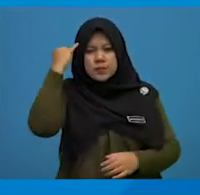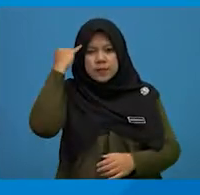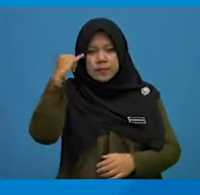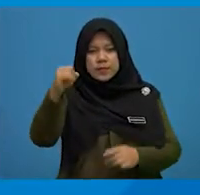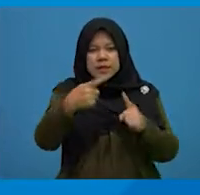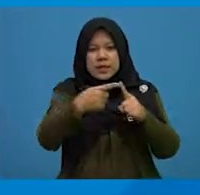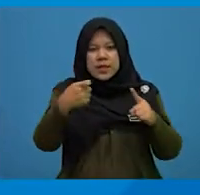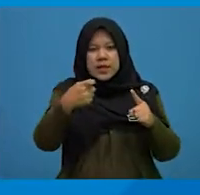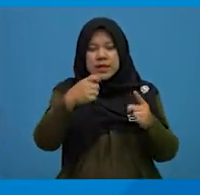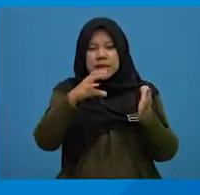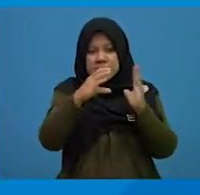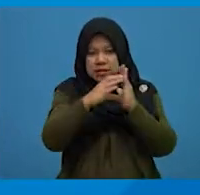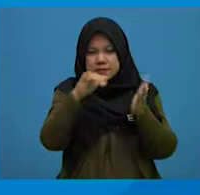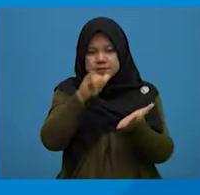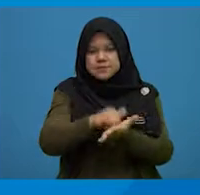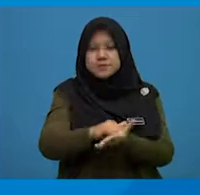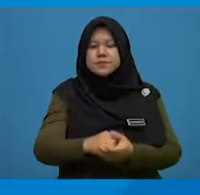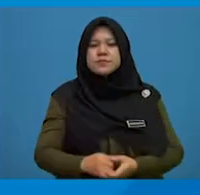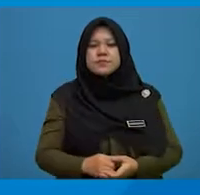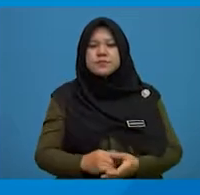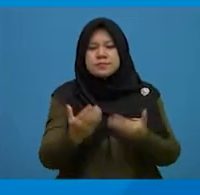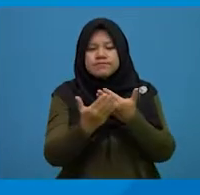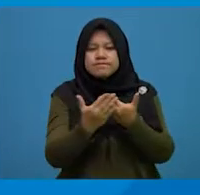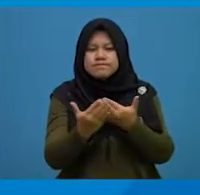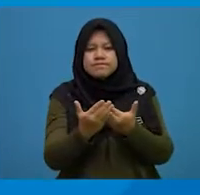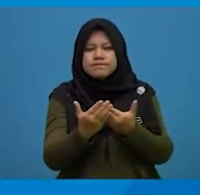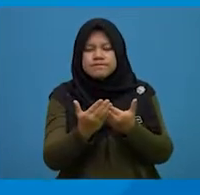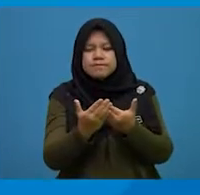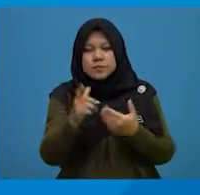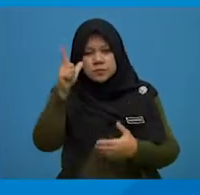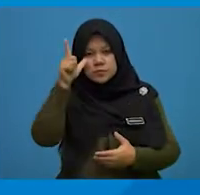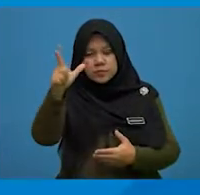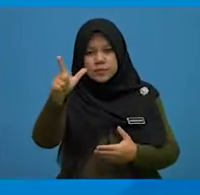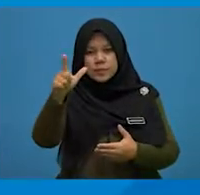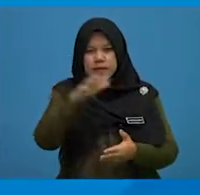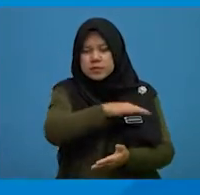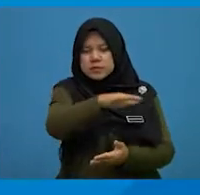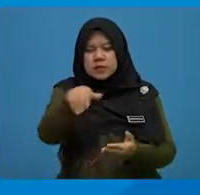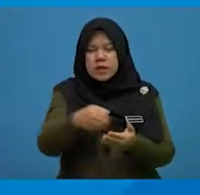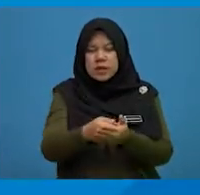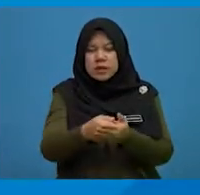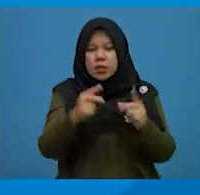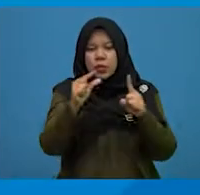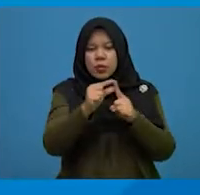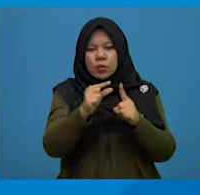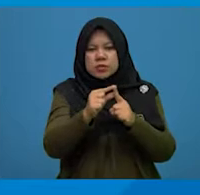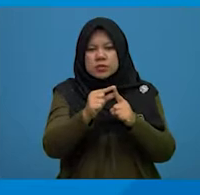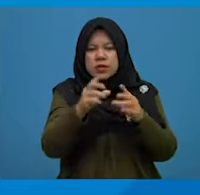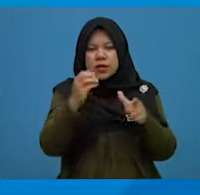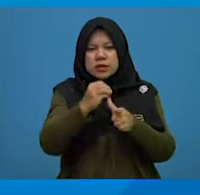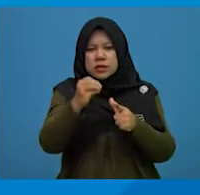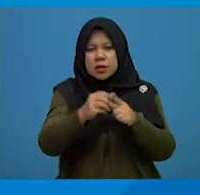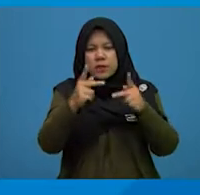from the text. Tip This simply means look at the surrounding words or phrases